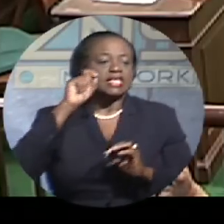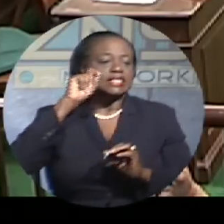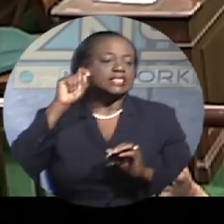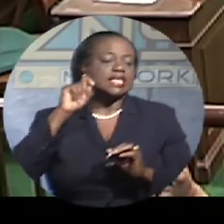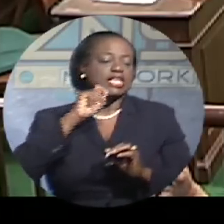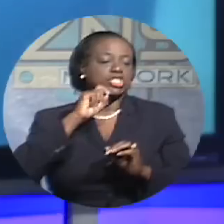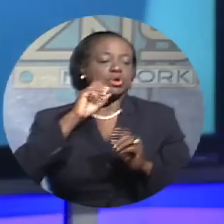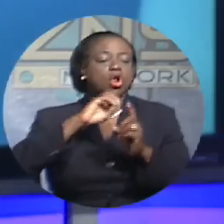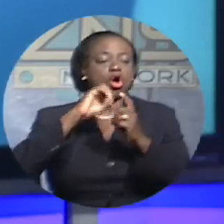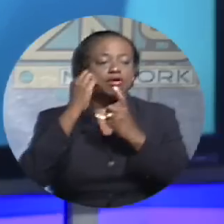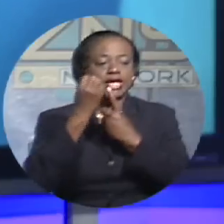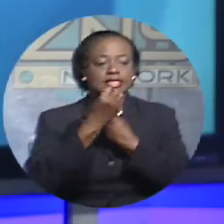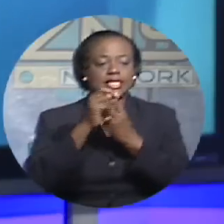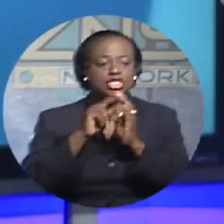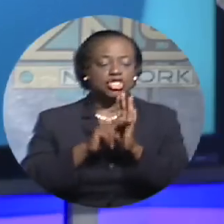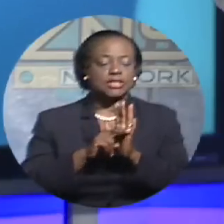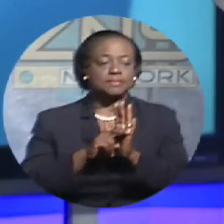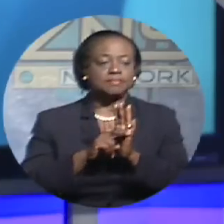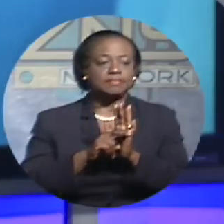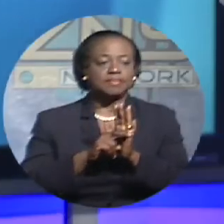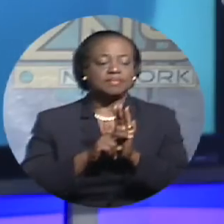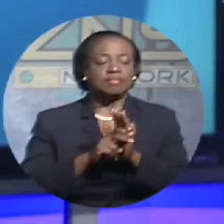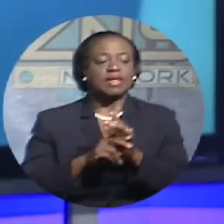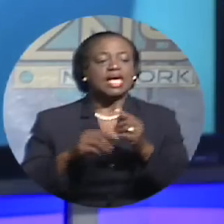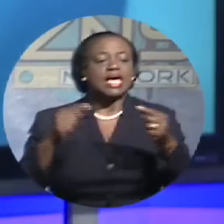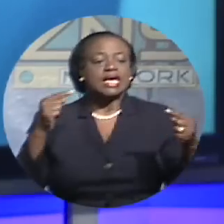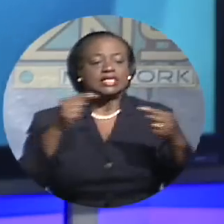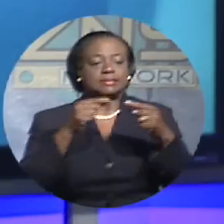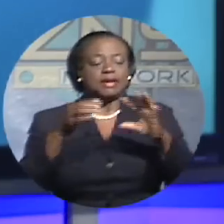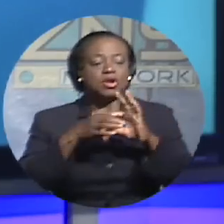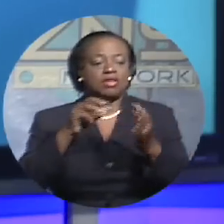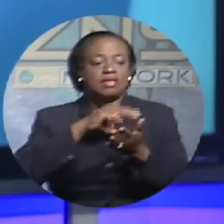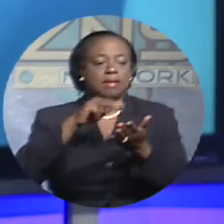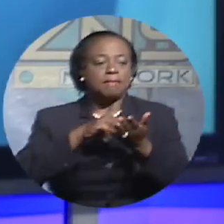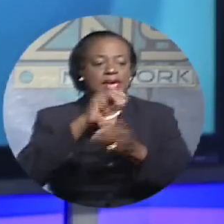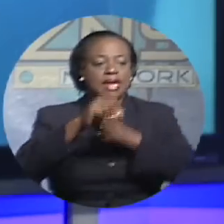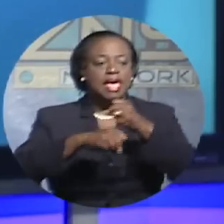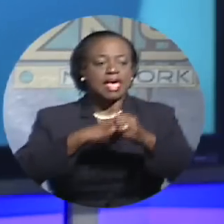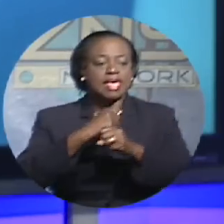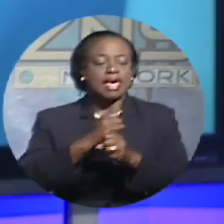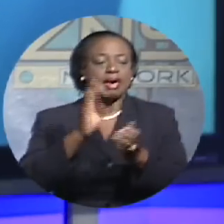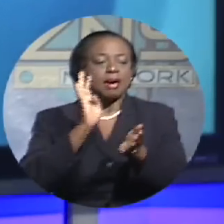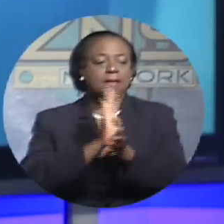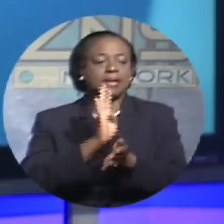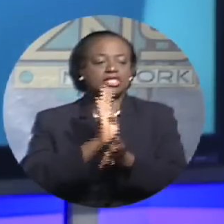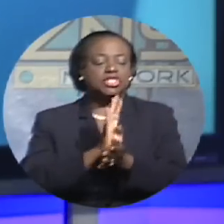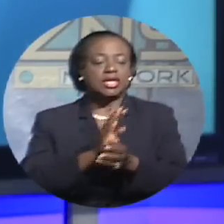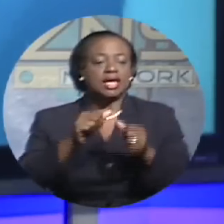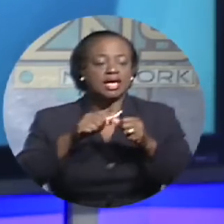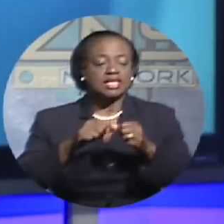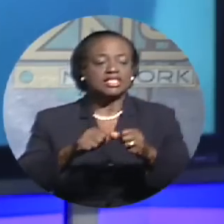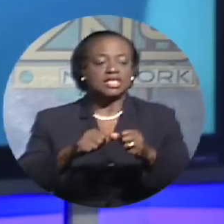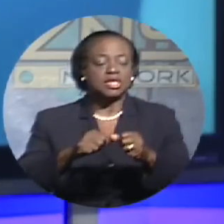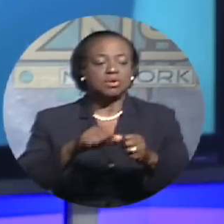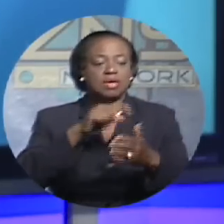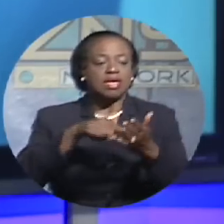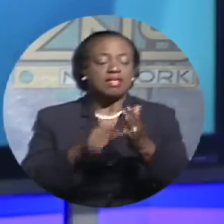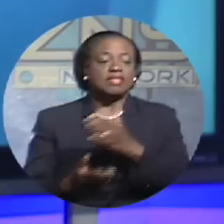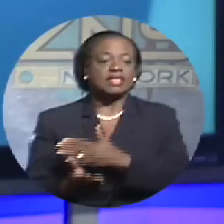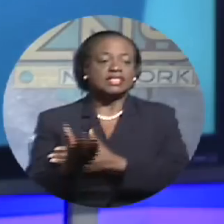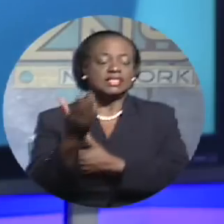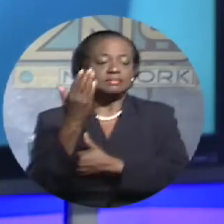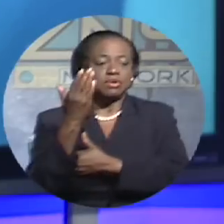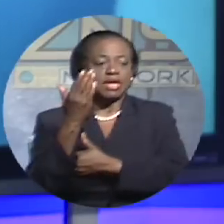SEDNS Network News. Debate on the mid-year budget continued in the House of Assembly this morning. Among those contributing were Elizabeth